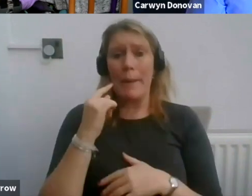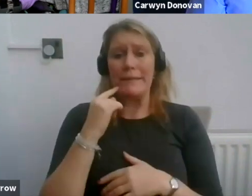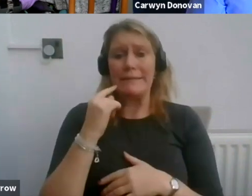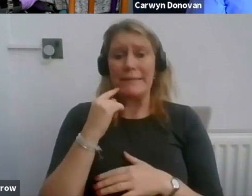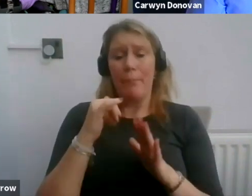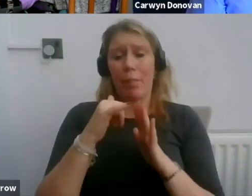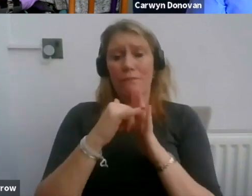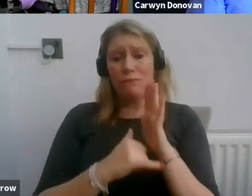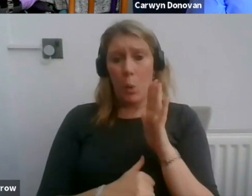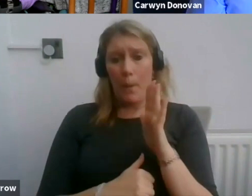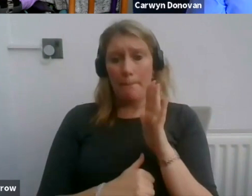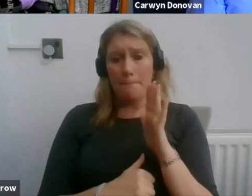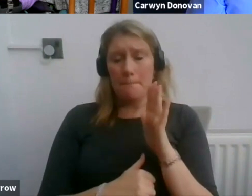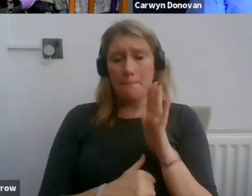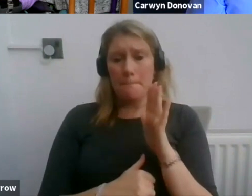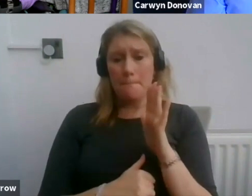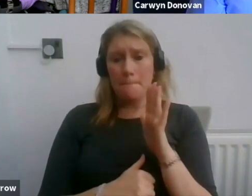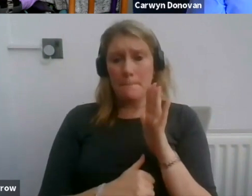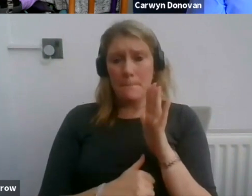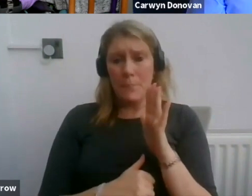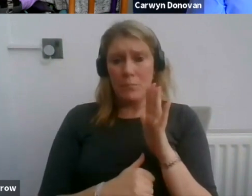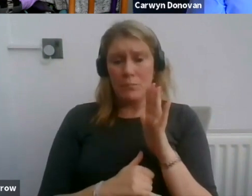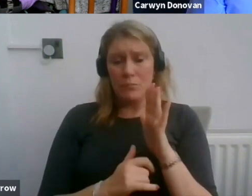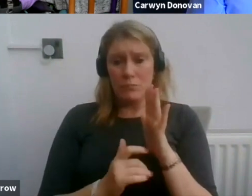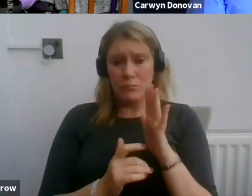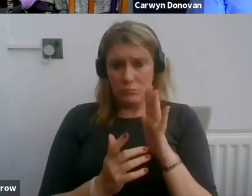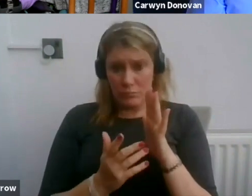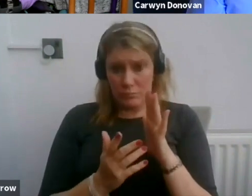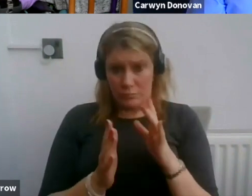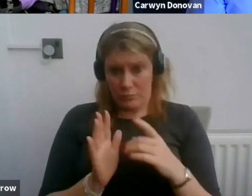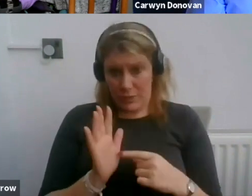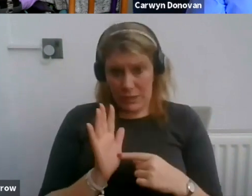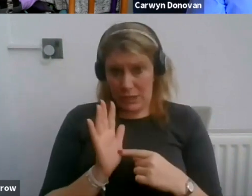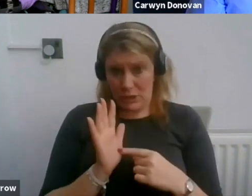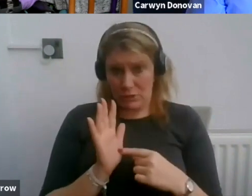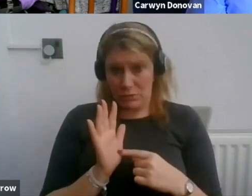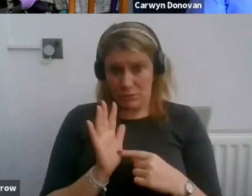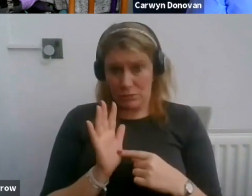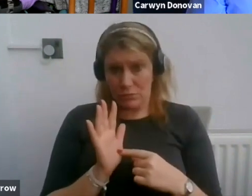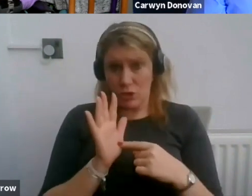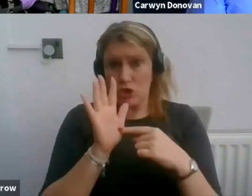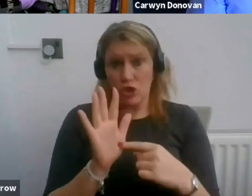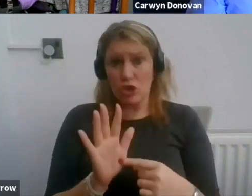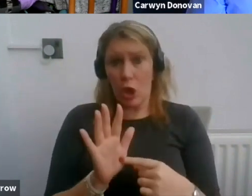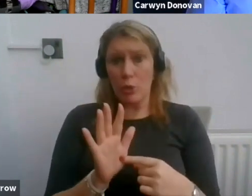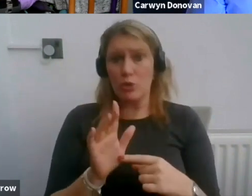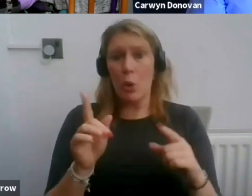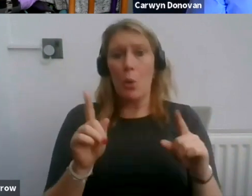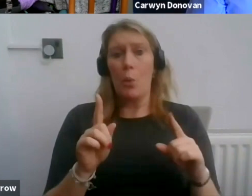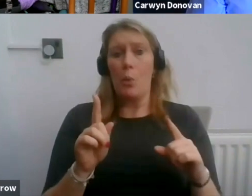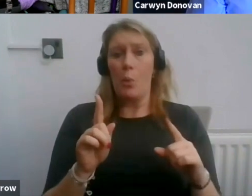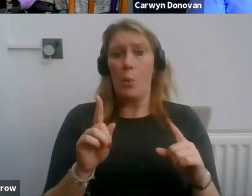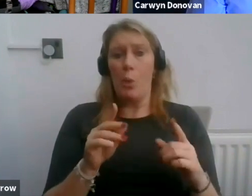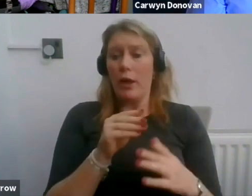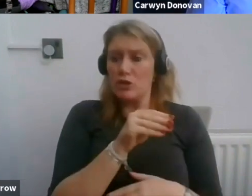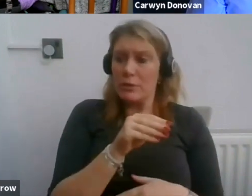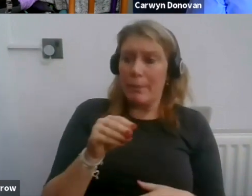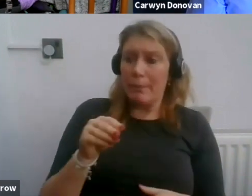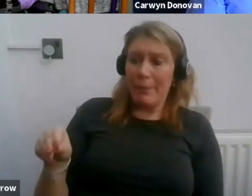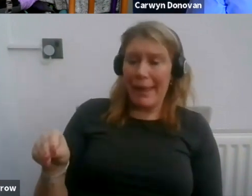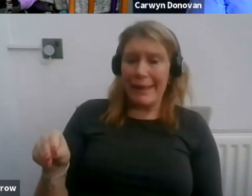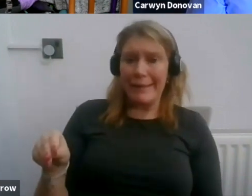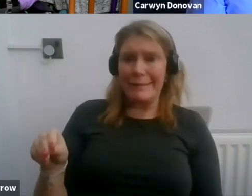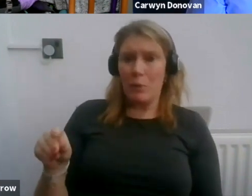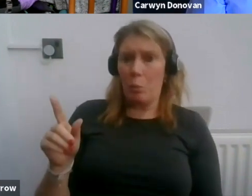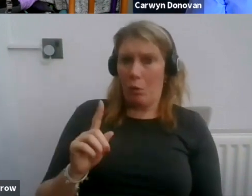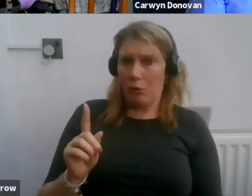brief form which outlines to the officer responsible for you how much is owed, what the terms of the